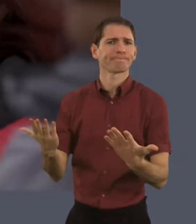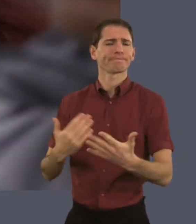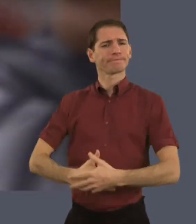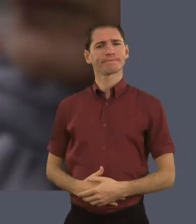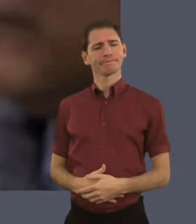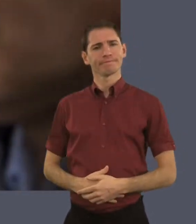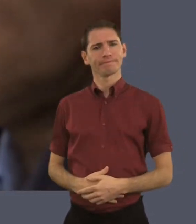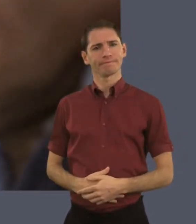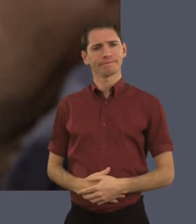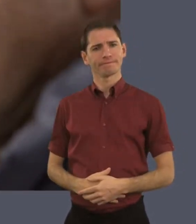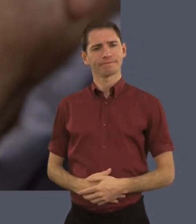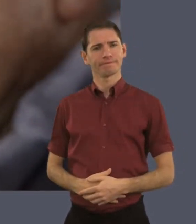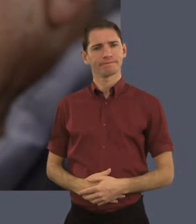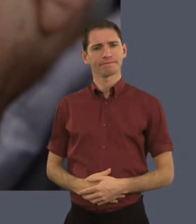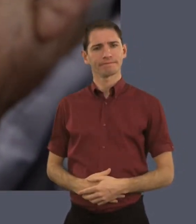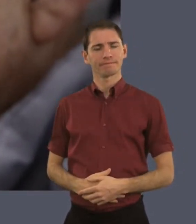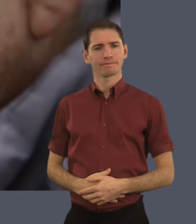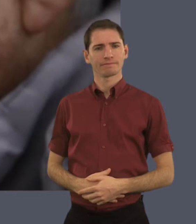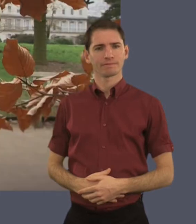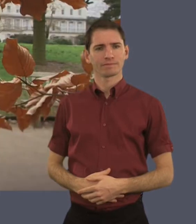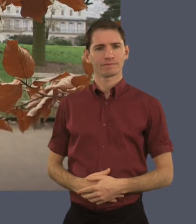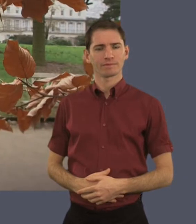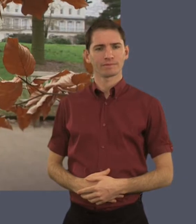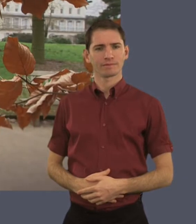I have to fight diabetes.